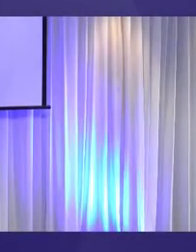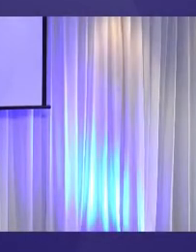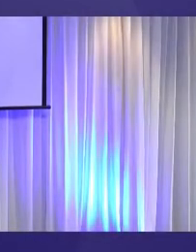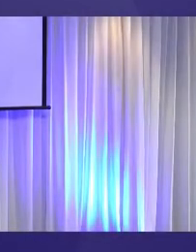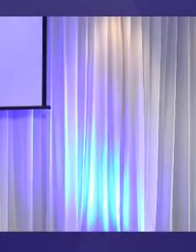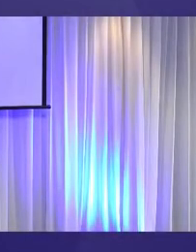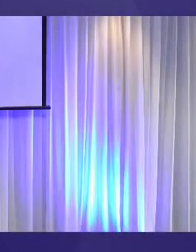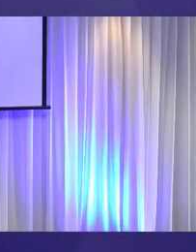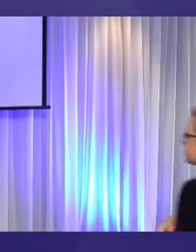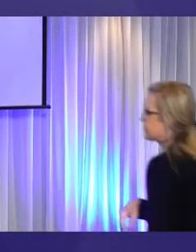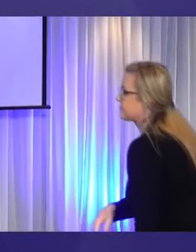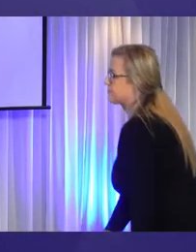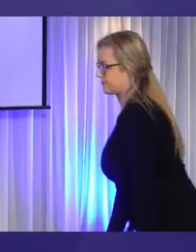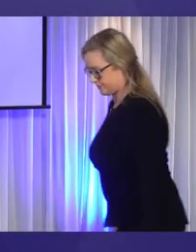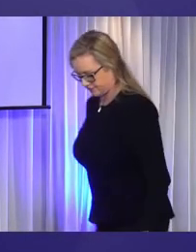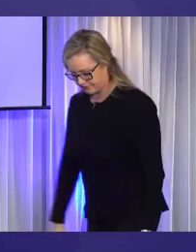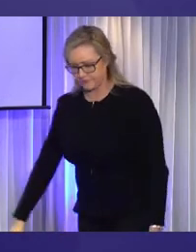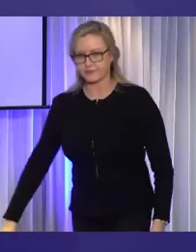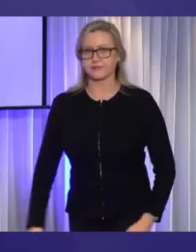Probably over to be honest with you.